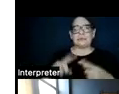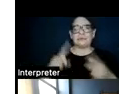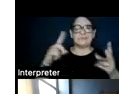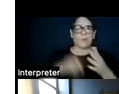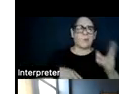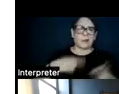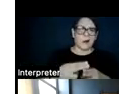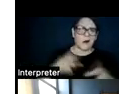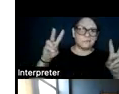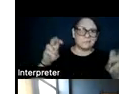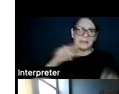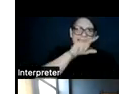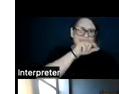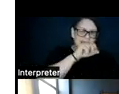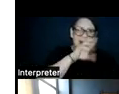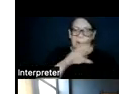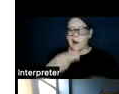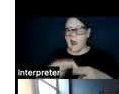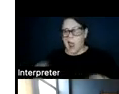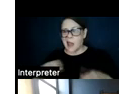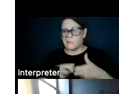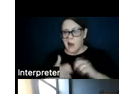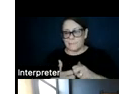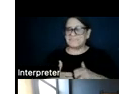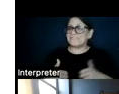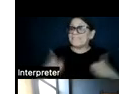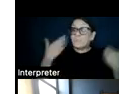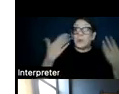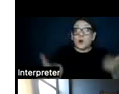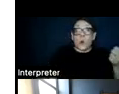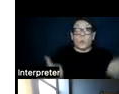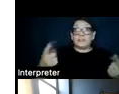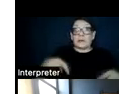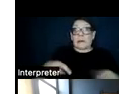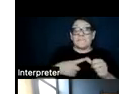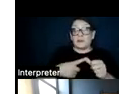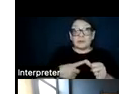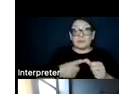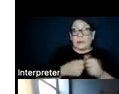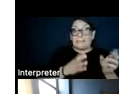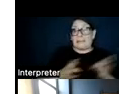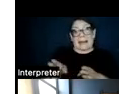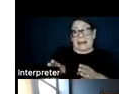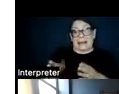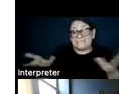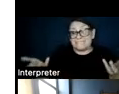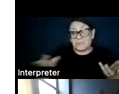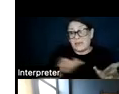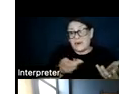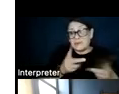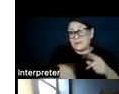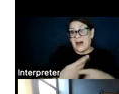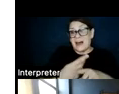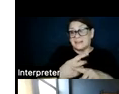sector. The issue is, we don't really know what should come first with planning these two types of